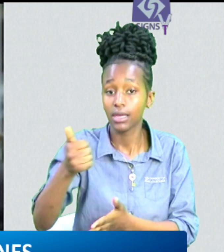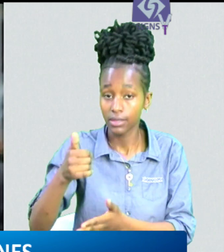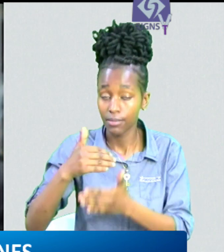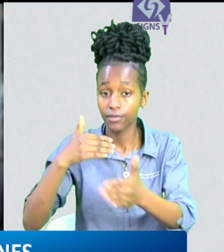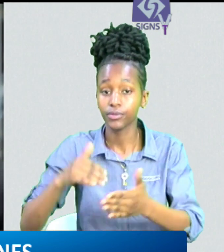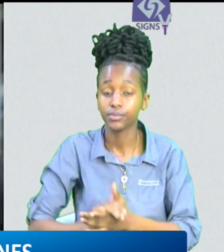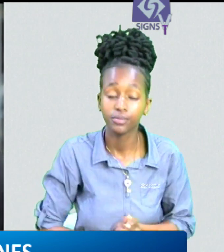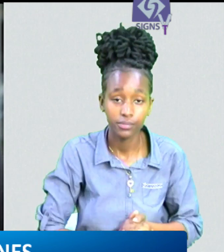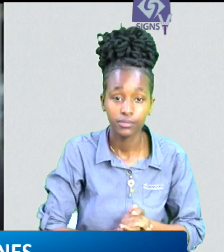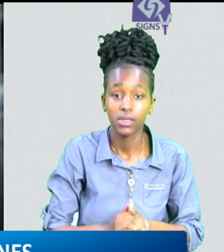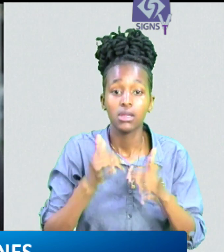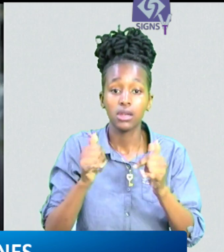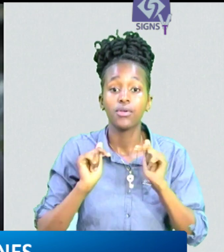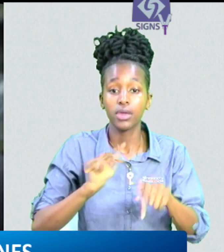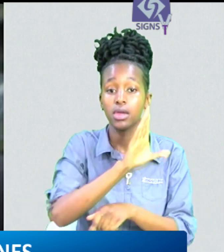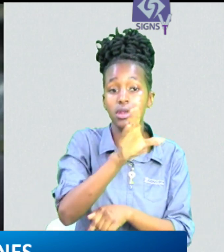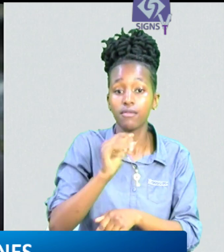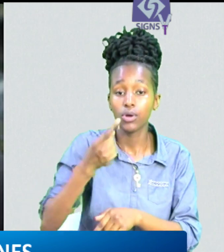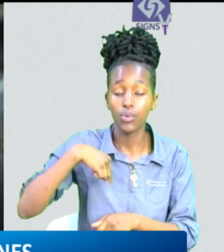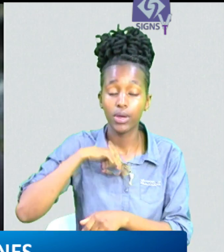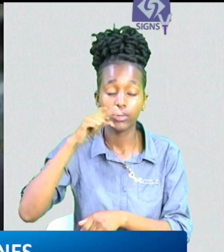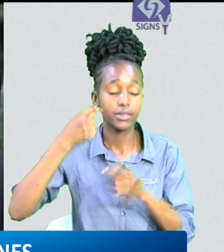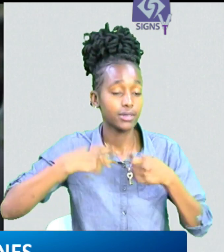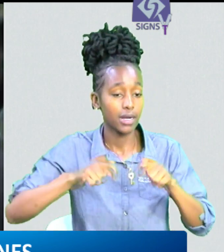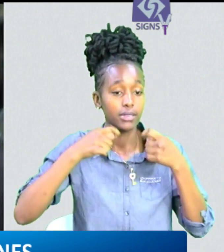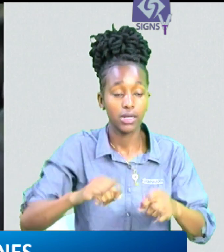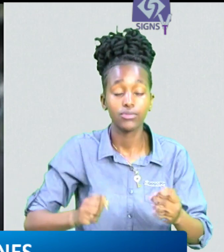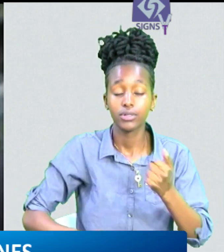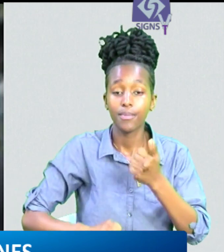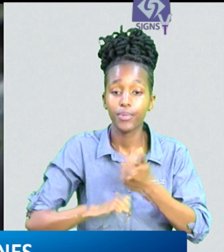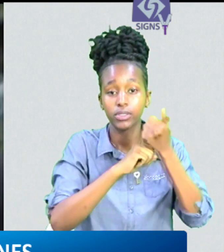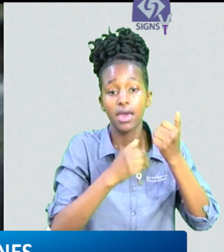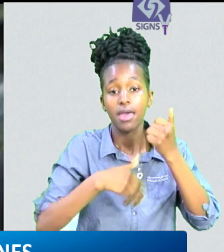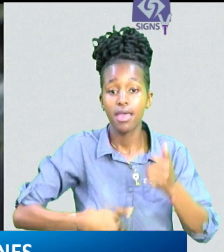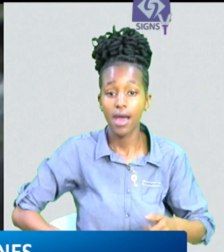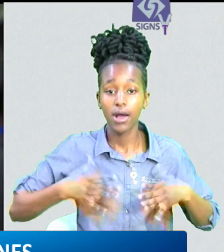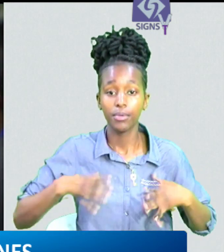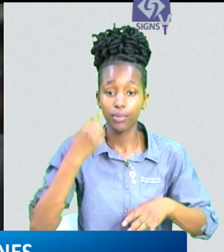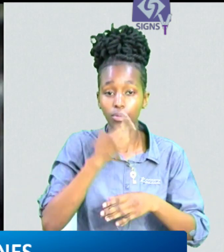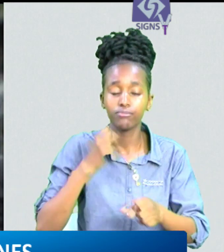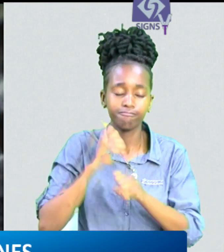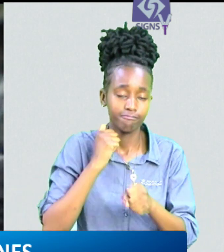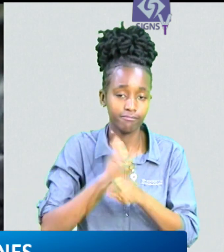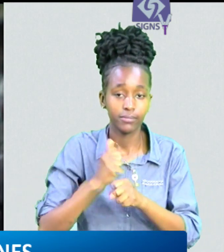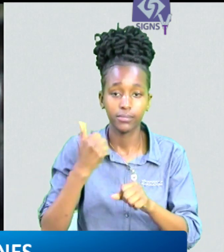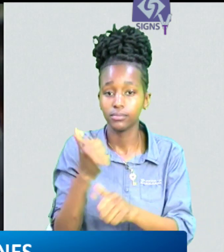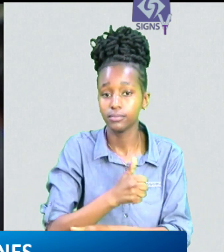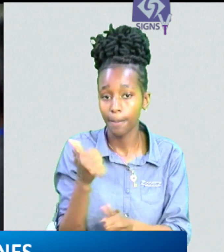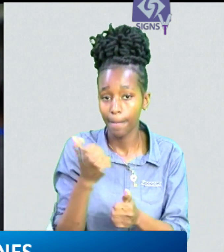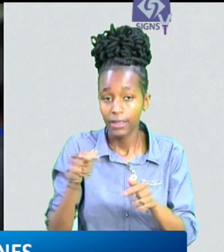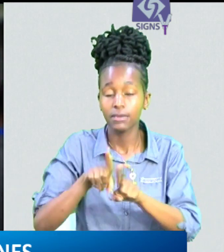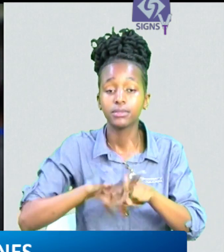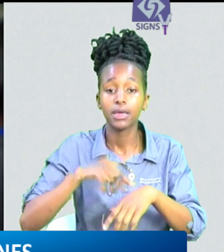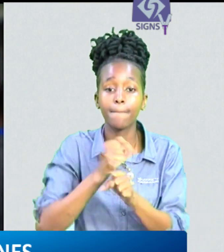have done before across sub-sahara africa we are trying to support young people doing real work